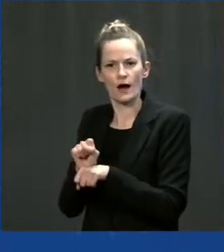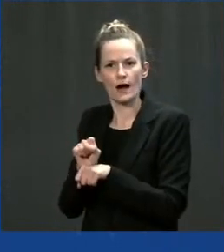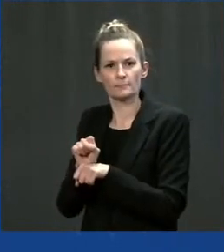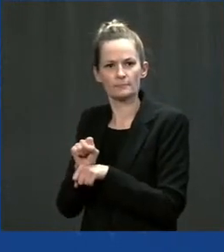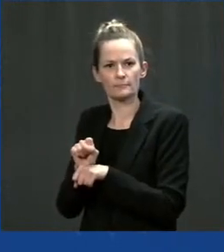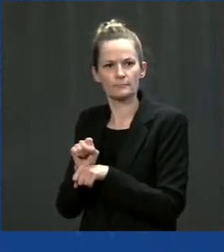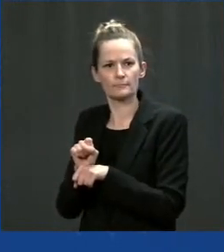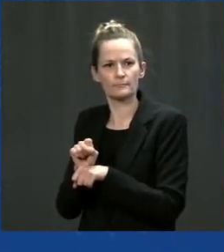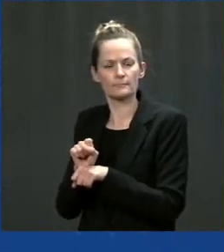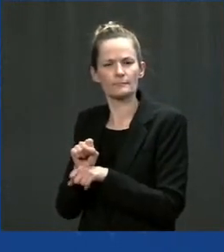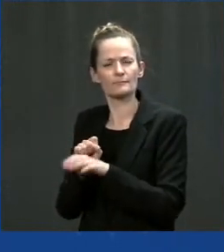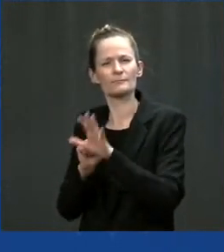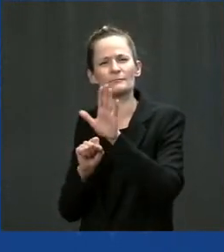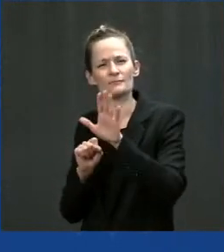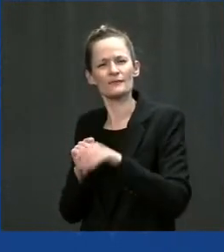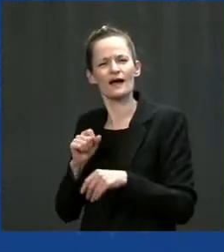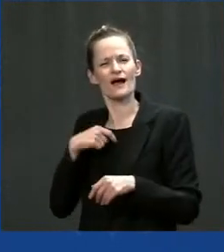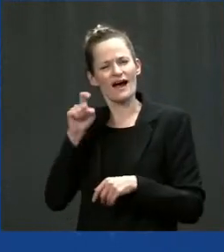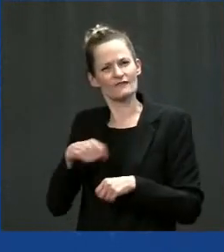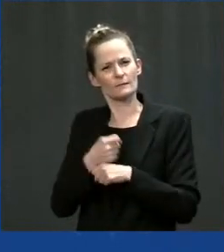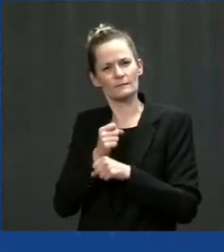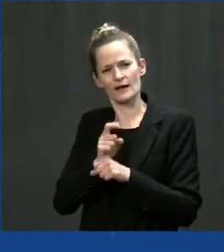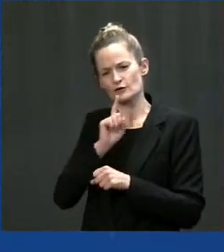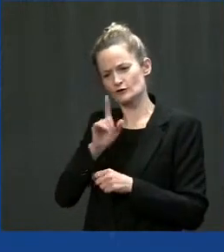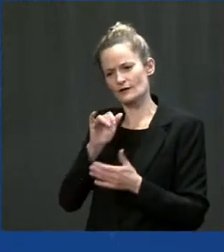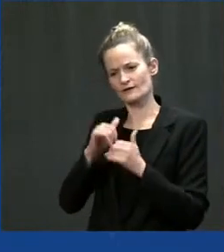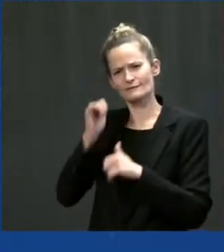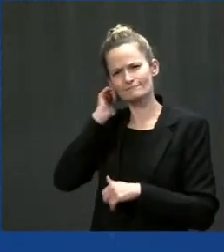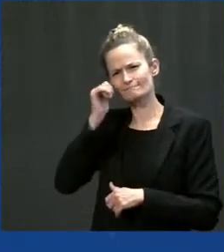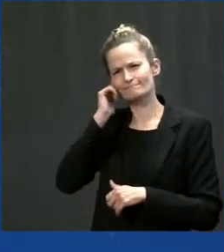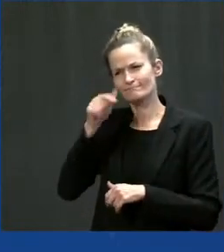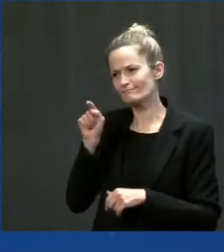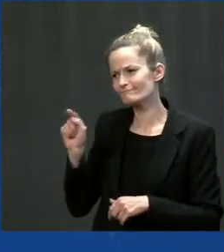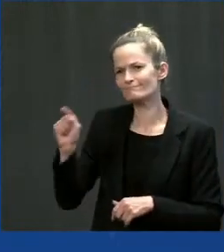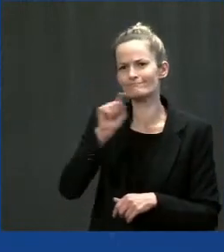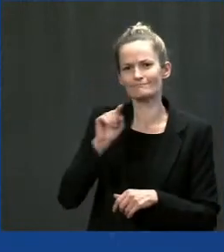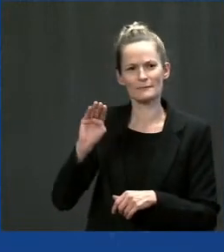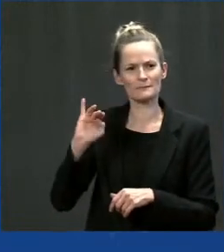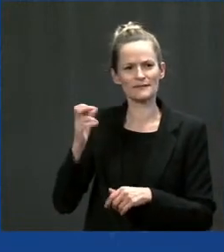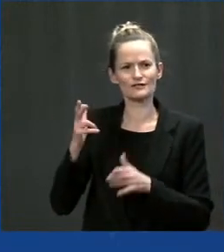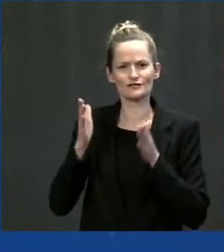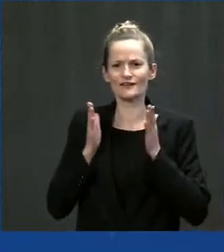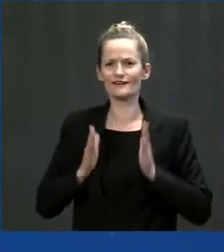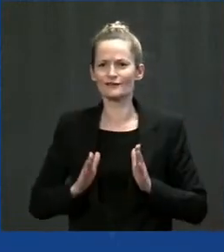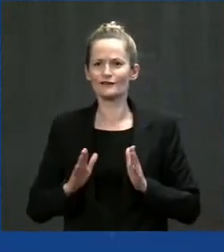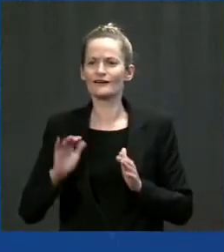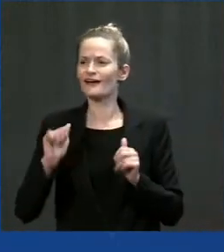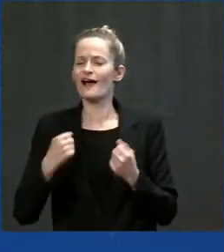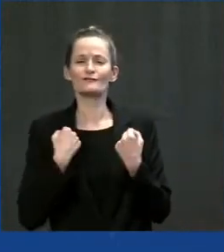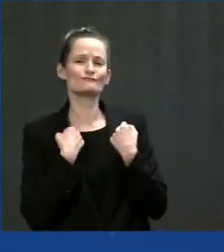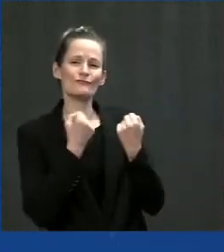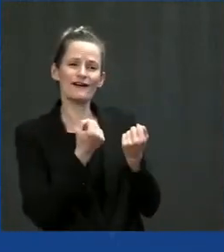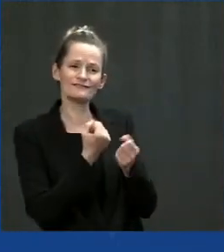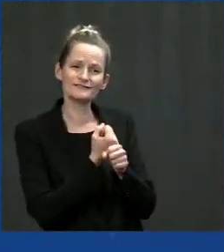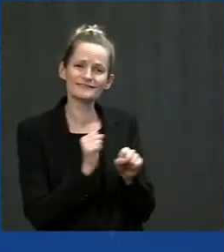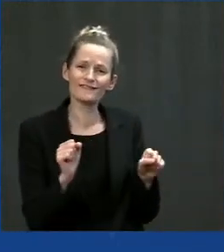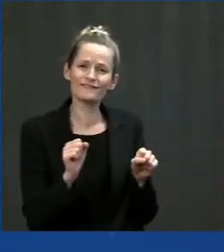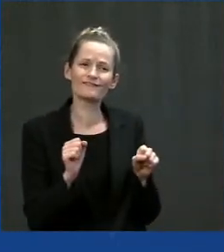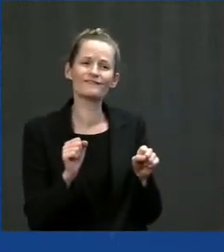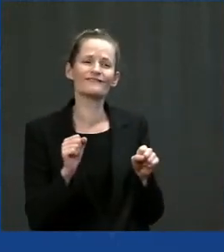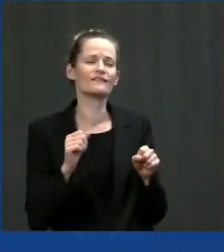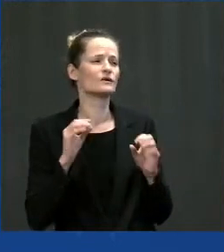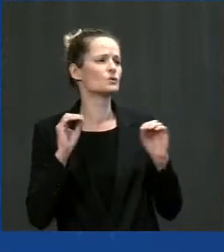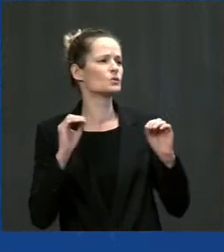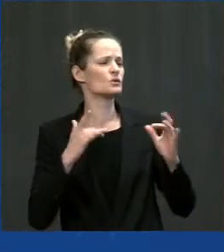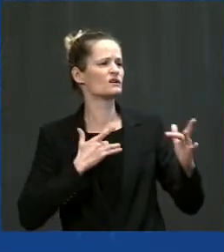about their day and get things done without worrying if they're going to blow a tire or crack an axle. And we're doing it while creating all these